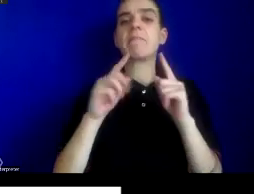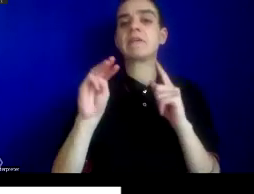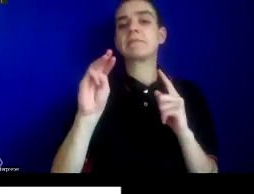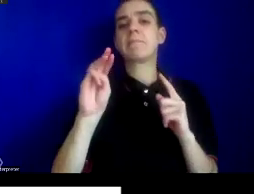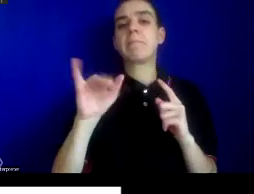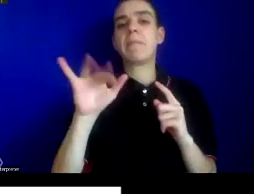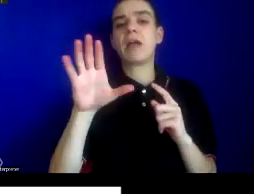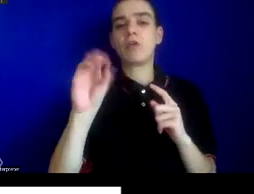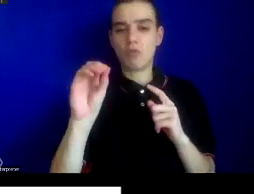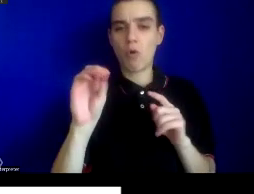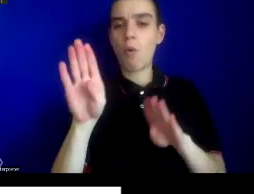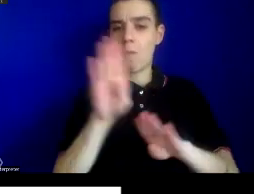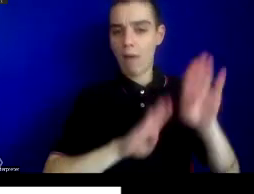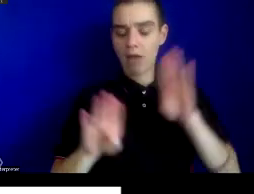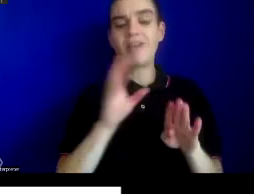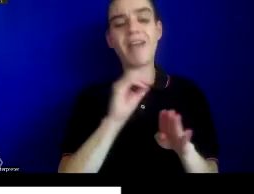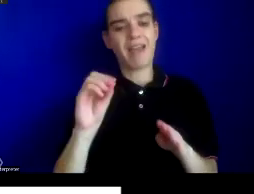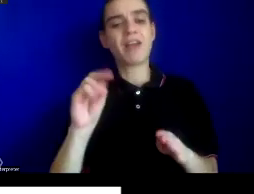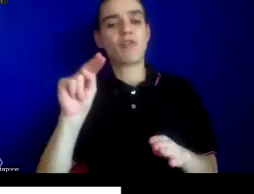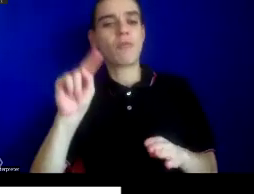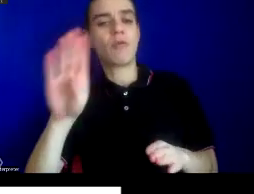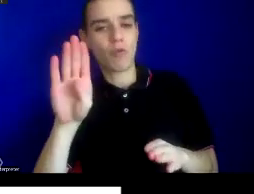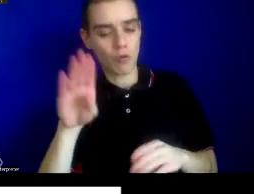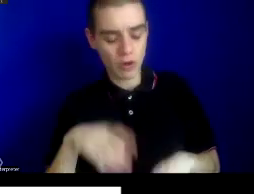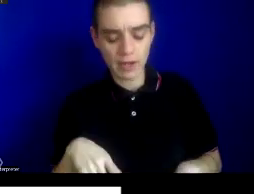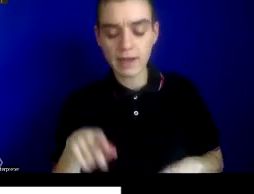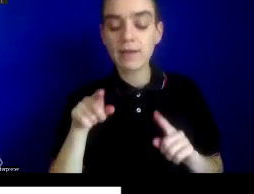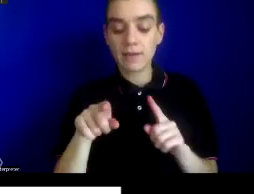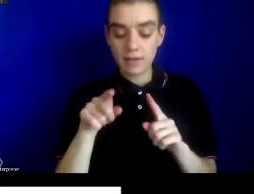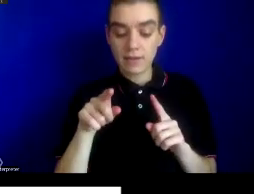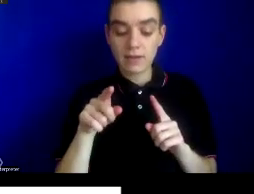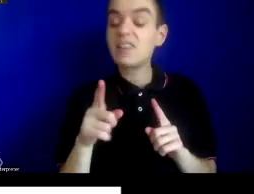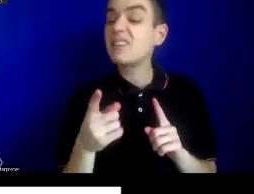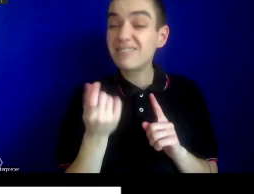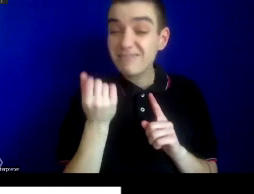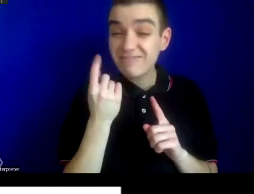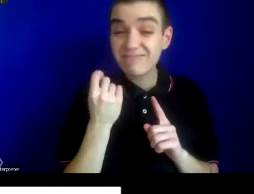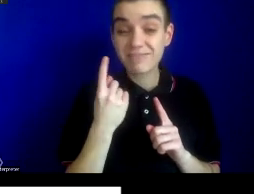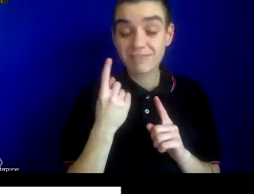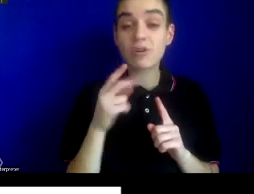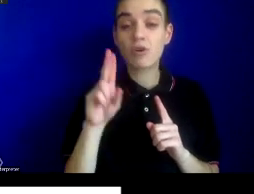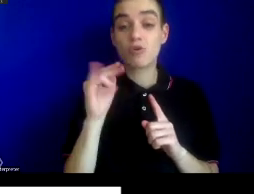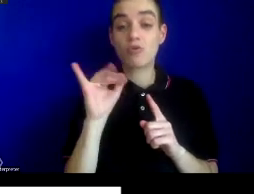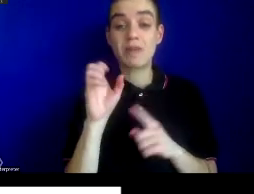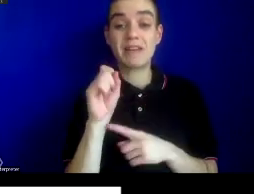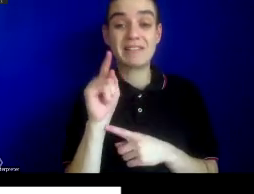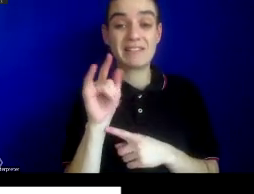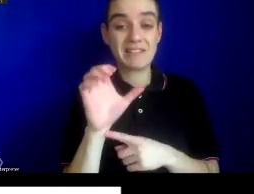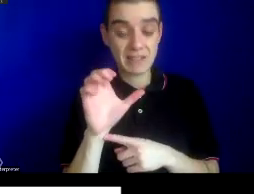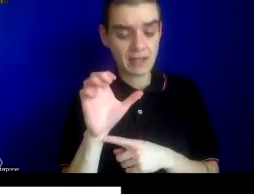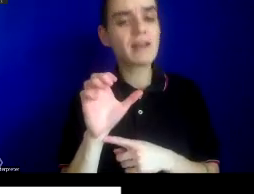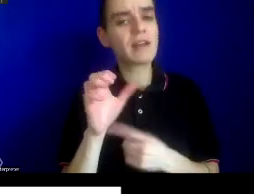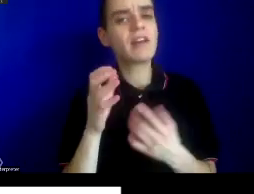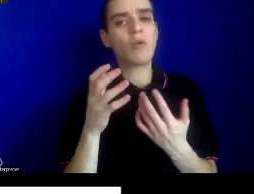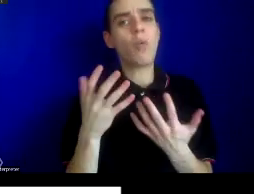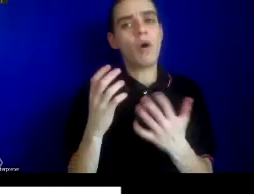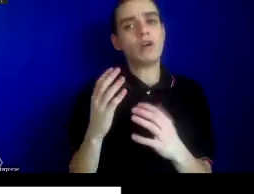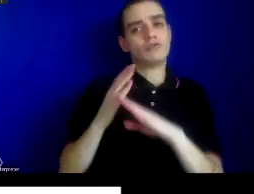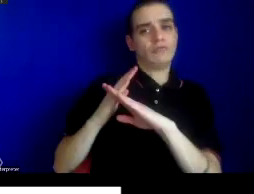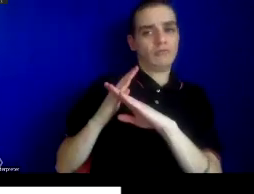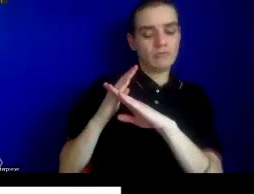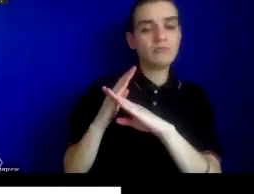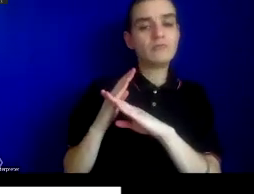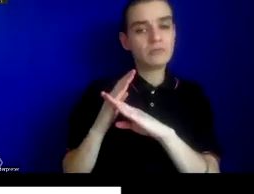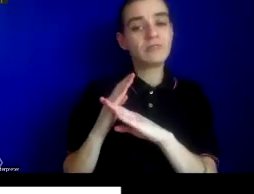laureate, Dr. Joshua Lederberg, despite the humanistic calls to not close ourselves off to human suffering, the specter of a